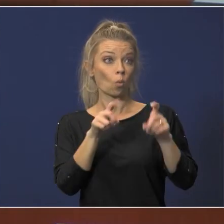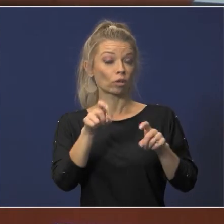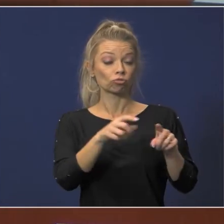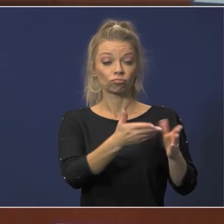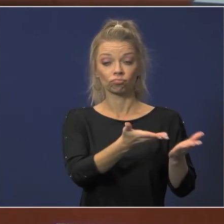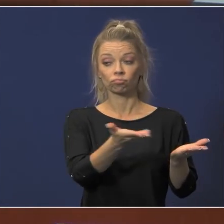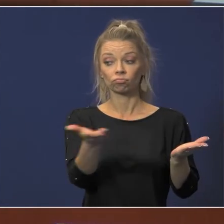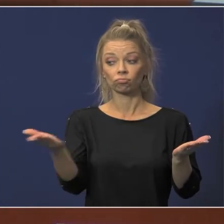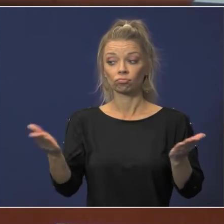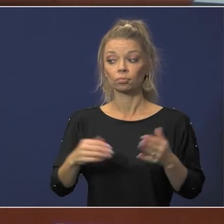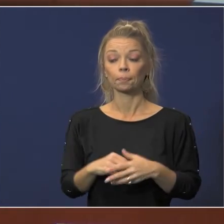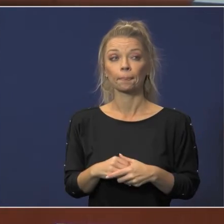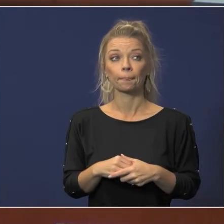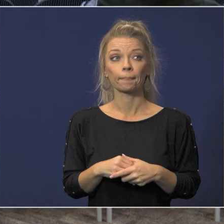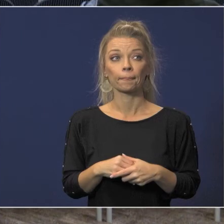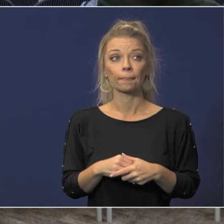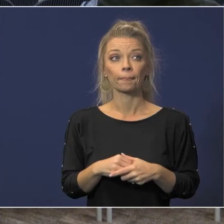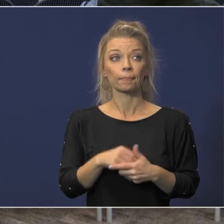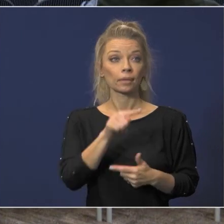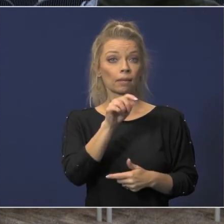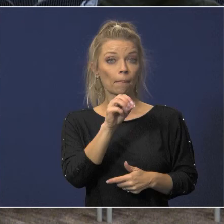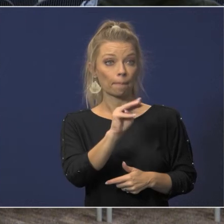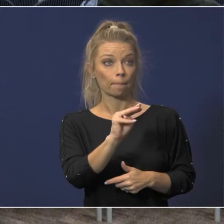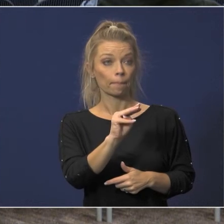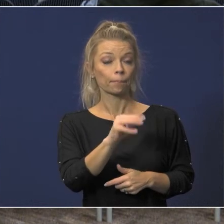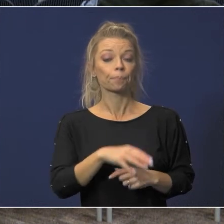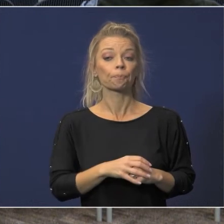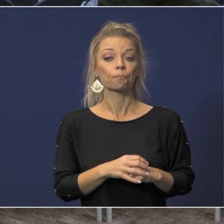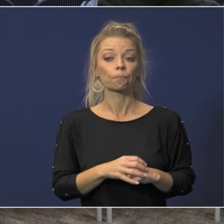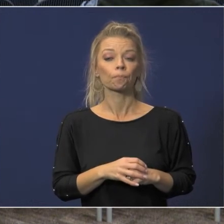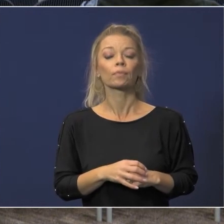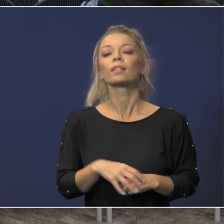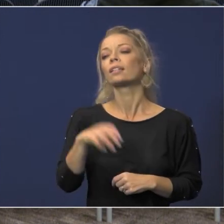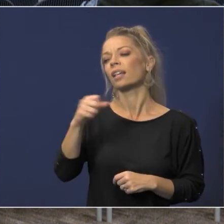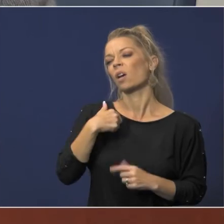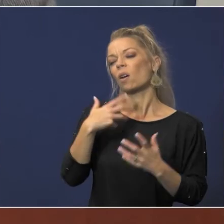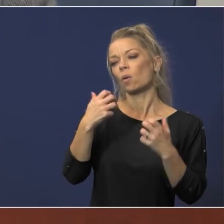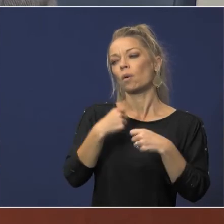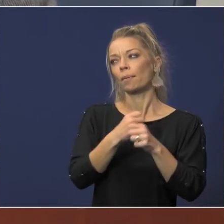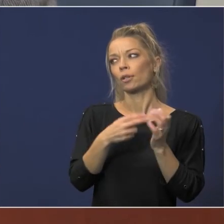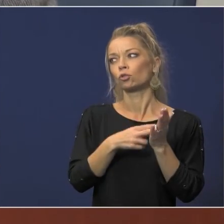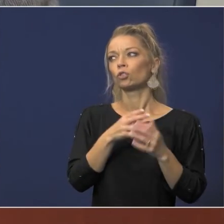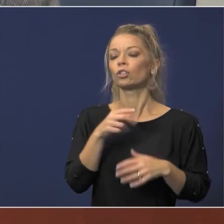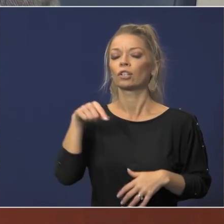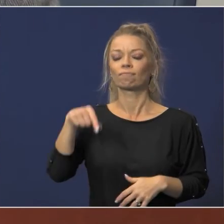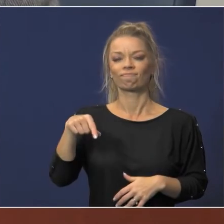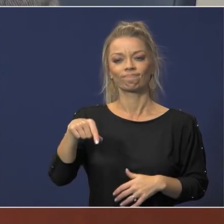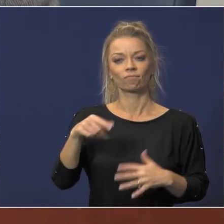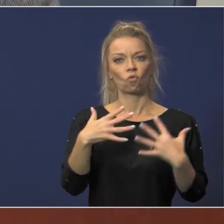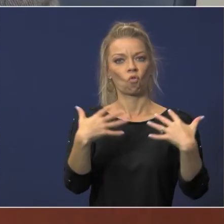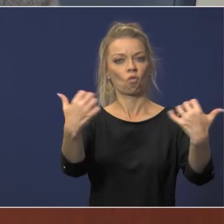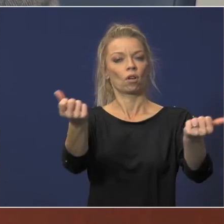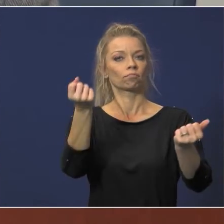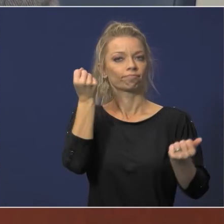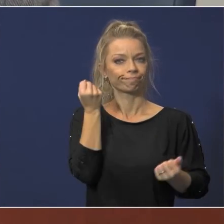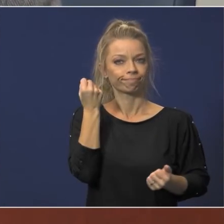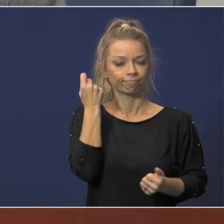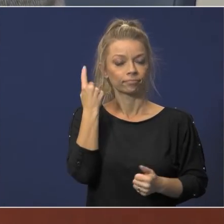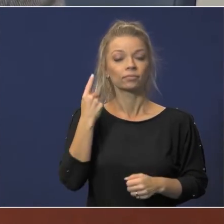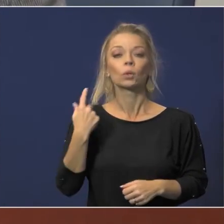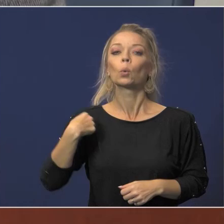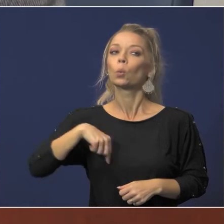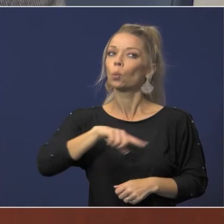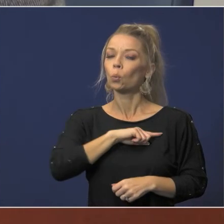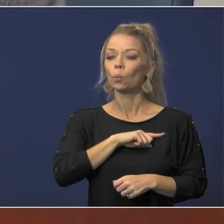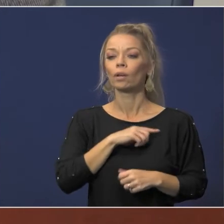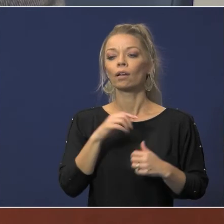you know just just to make certain the viewing audience understands because we've we've thrown